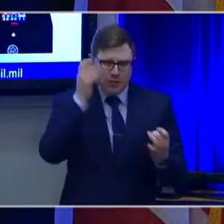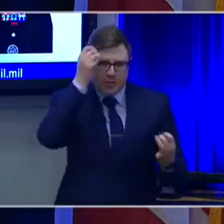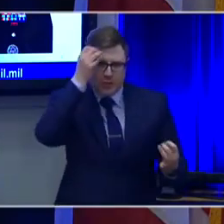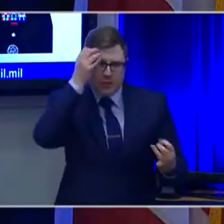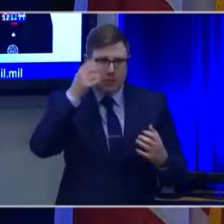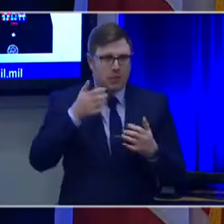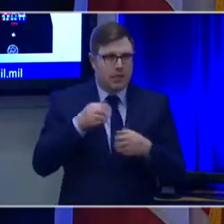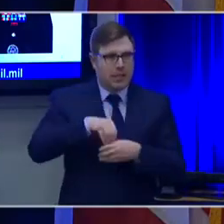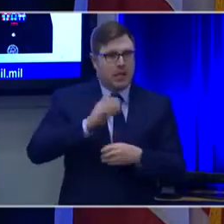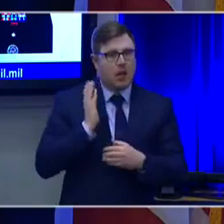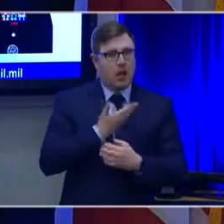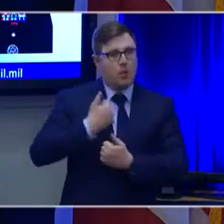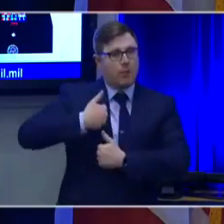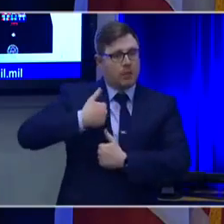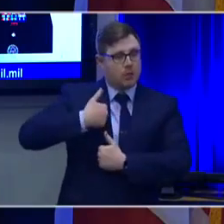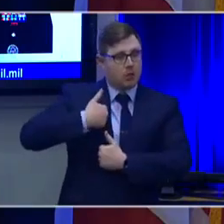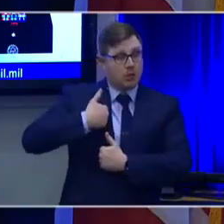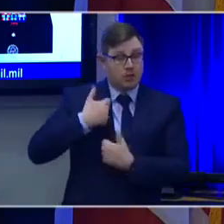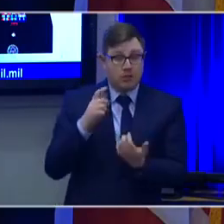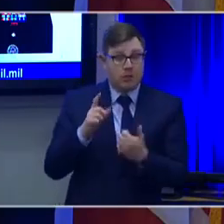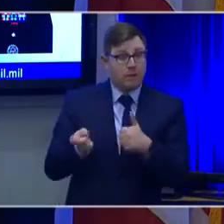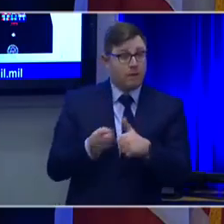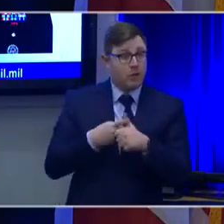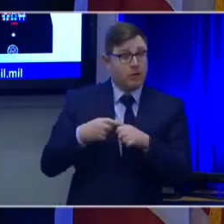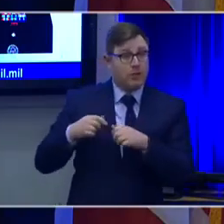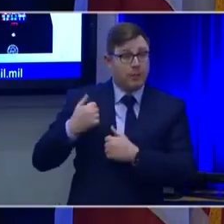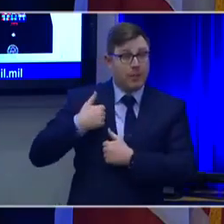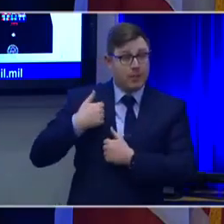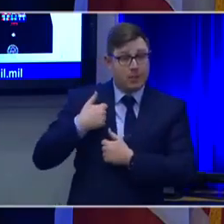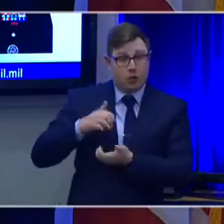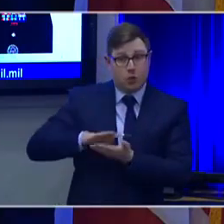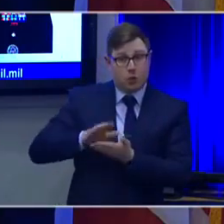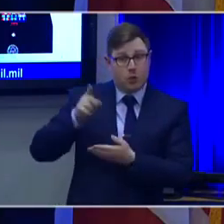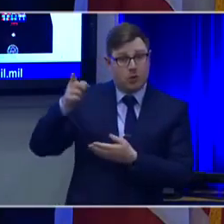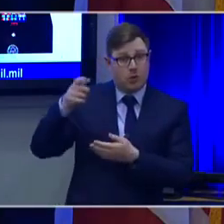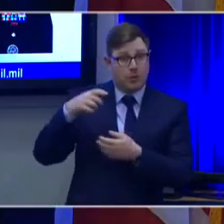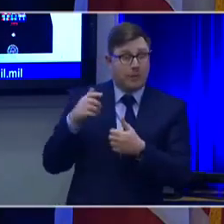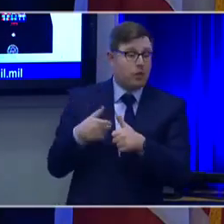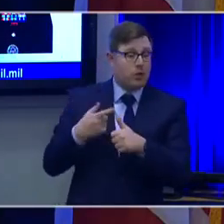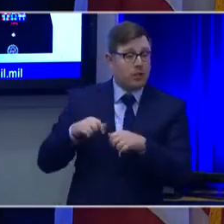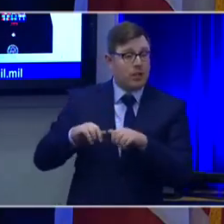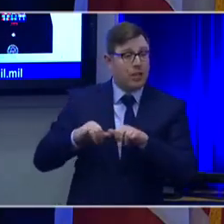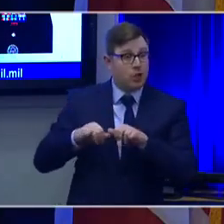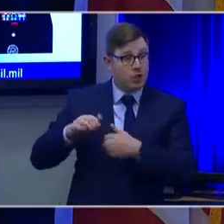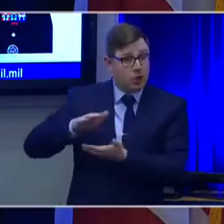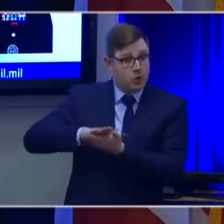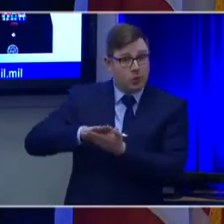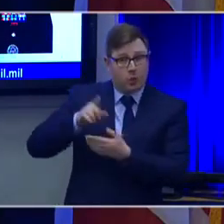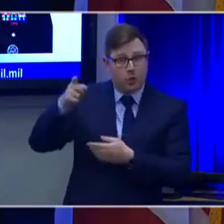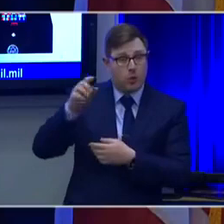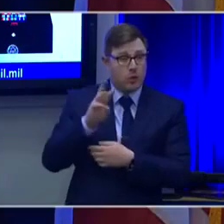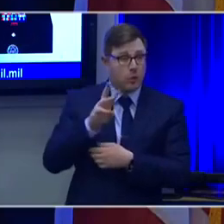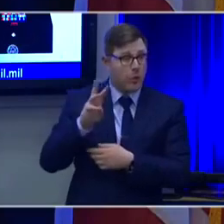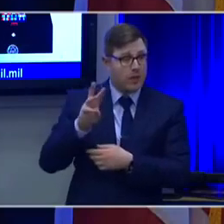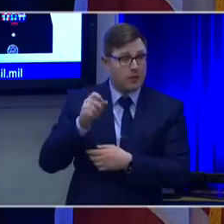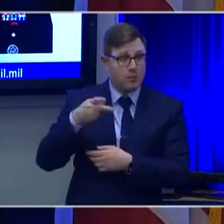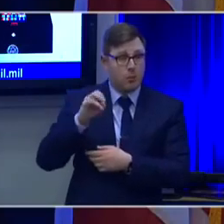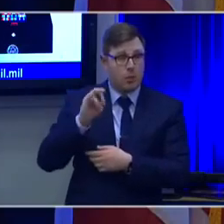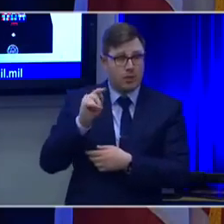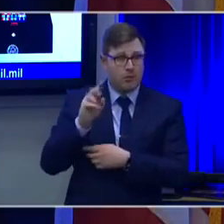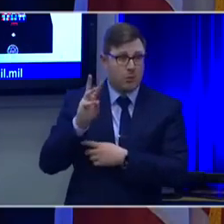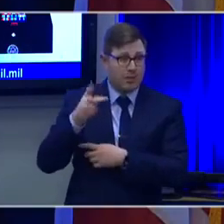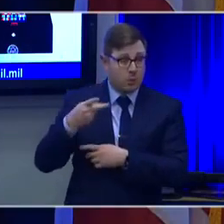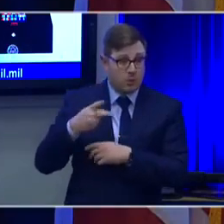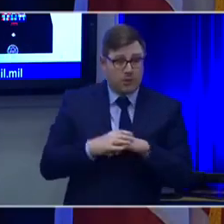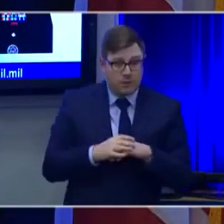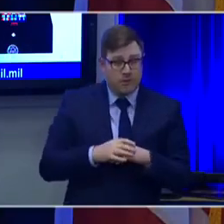was the U.S. Academy at West Point. In that was the only engineer school for a long time. And our nation looked to our military